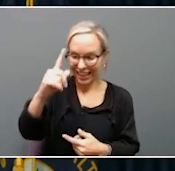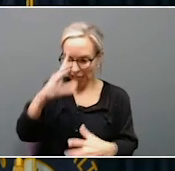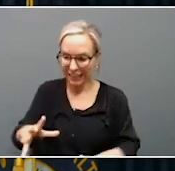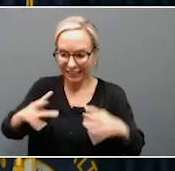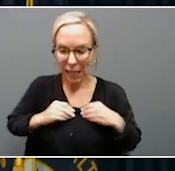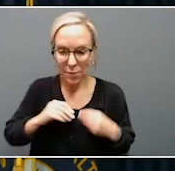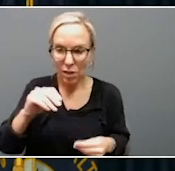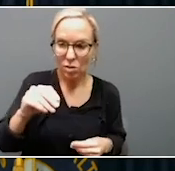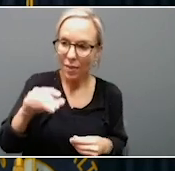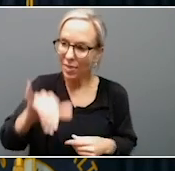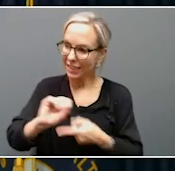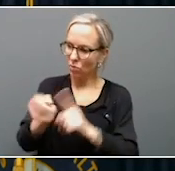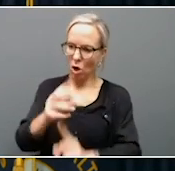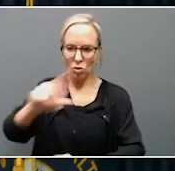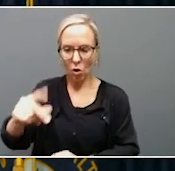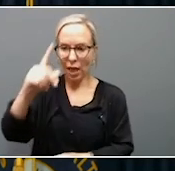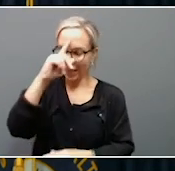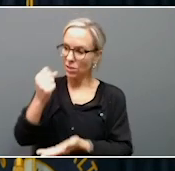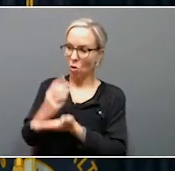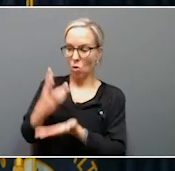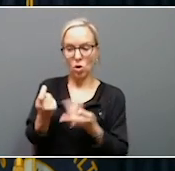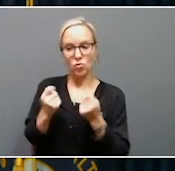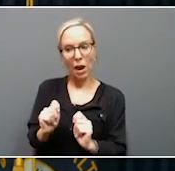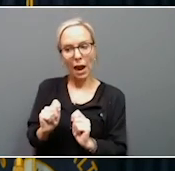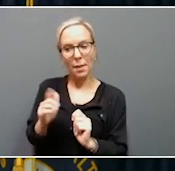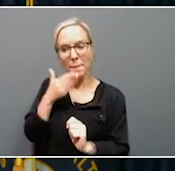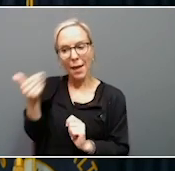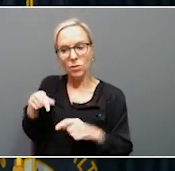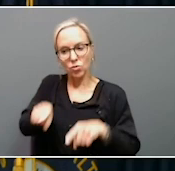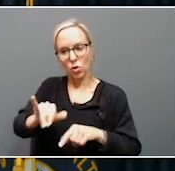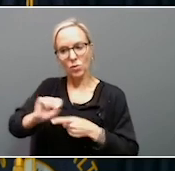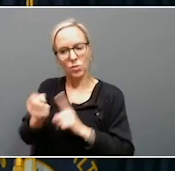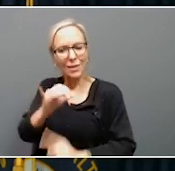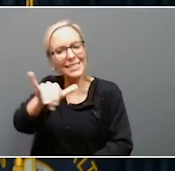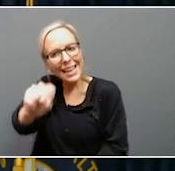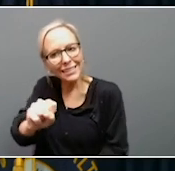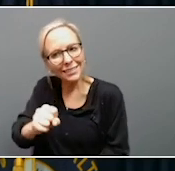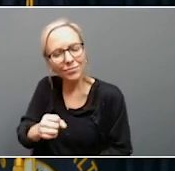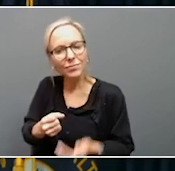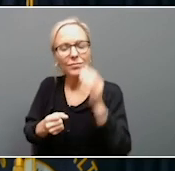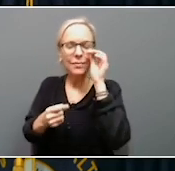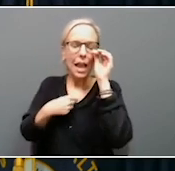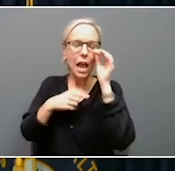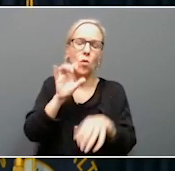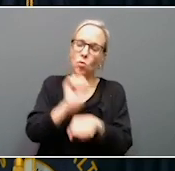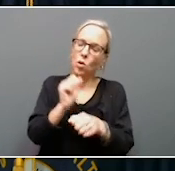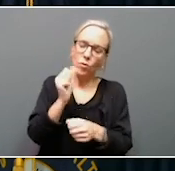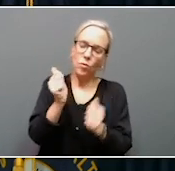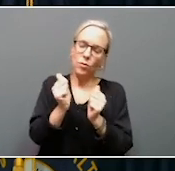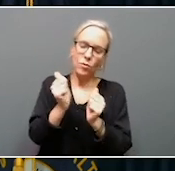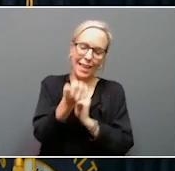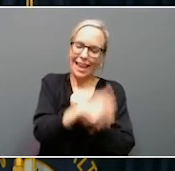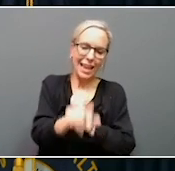Do I believe that our social workers are trying their very best in these situations? Yes. And we'll work with anyone, especially those that want to provide